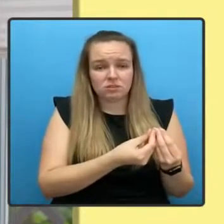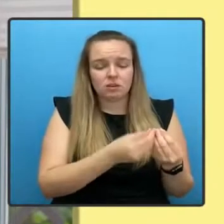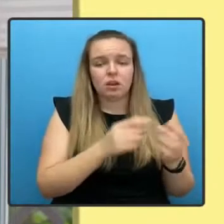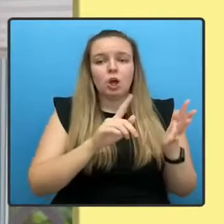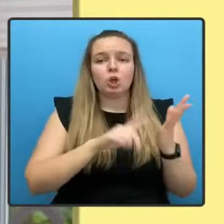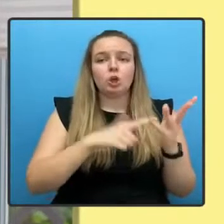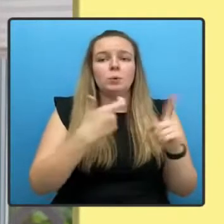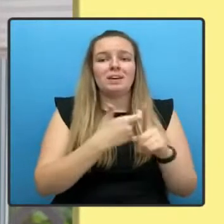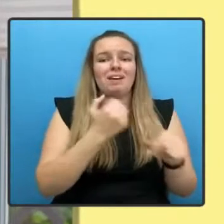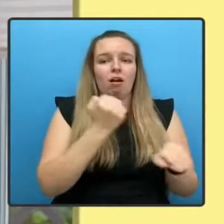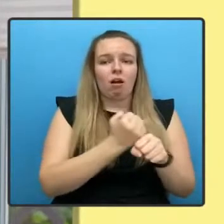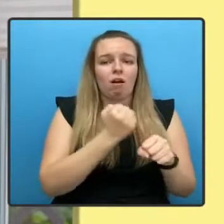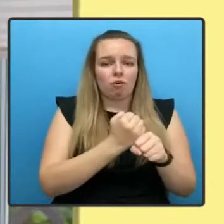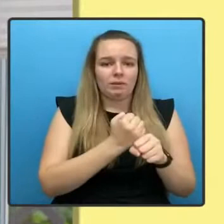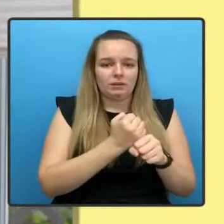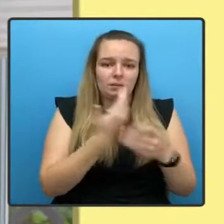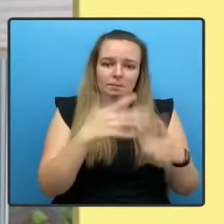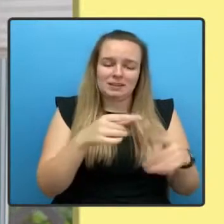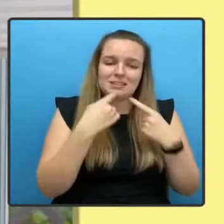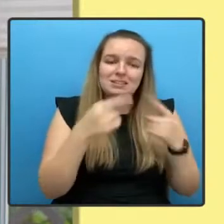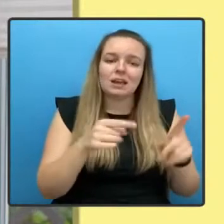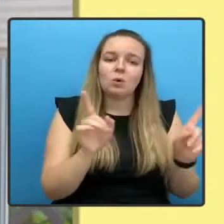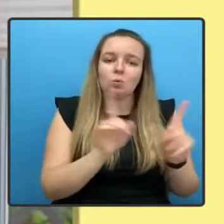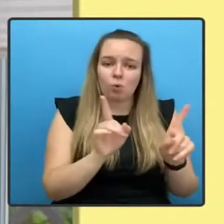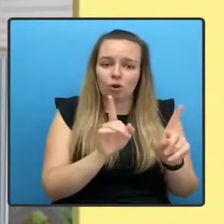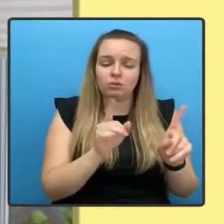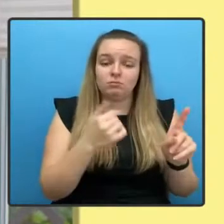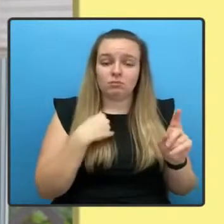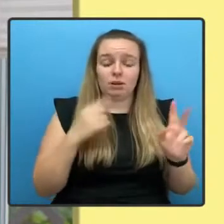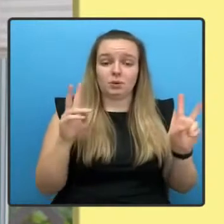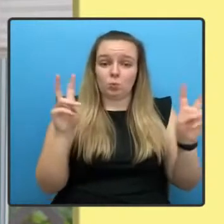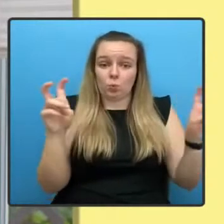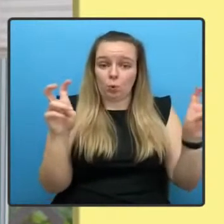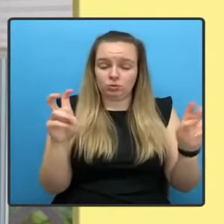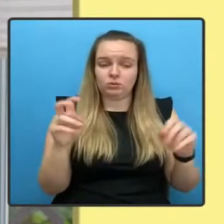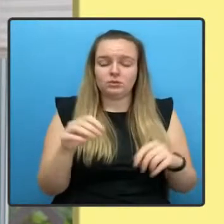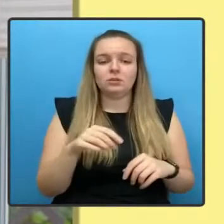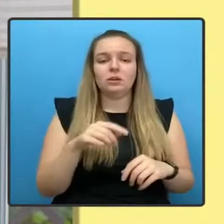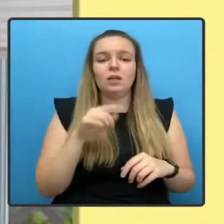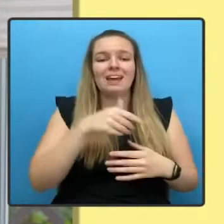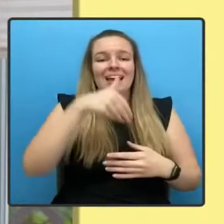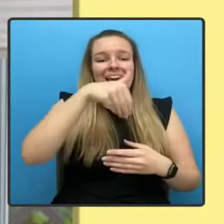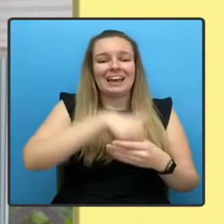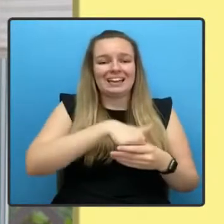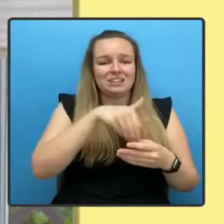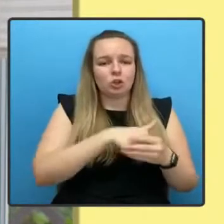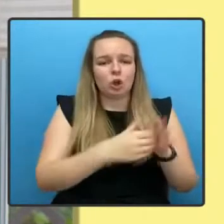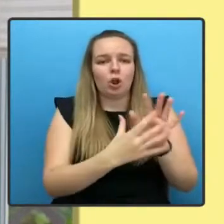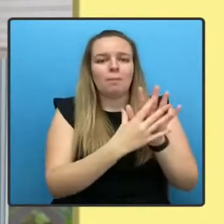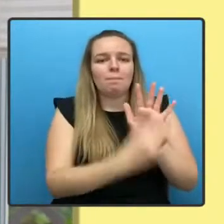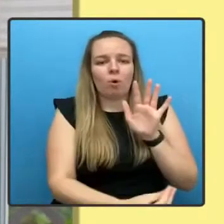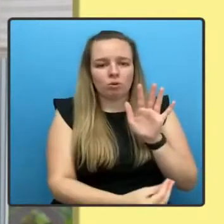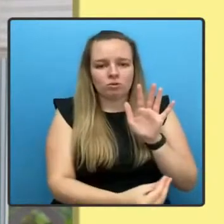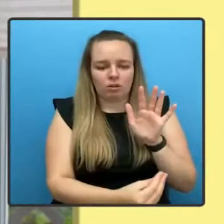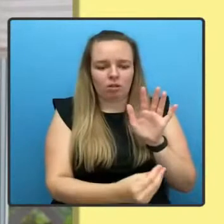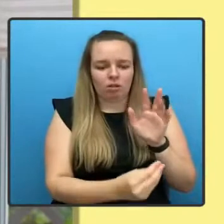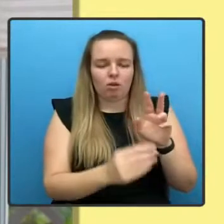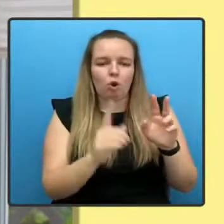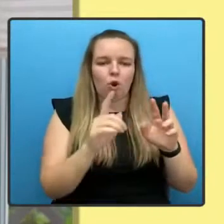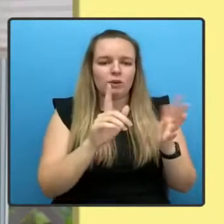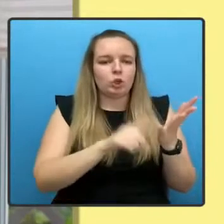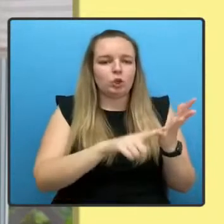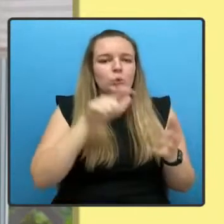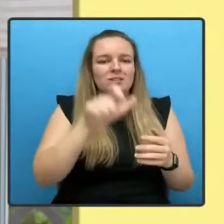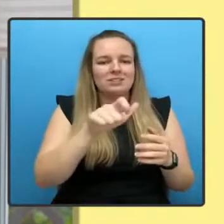said, and I'm quoting, the internal modelling of ending the universal credit uplift is